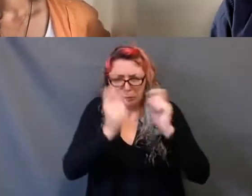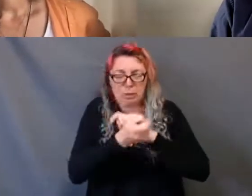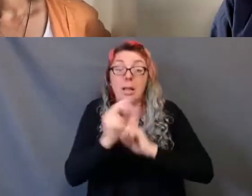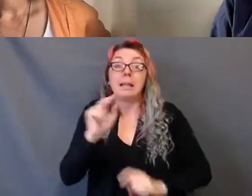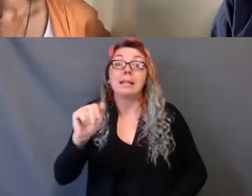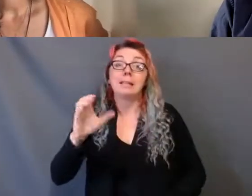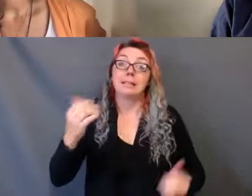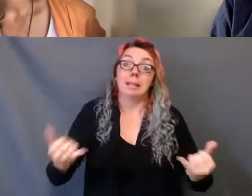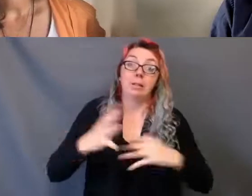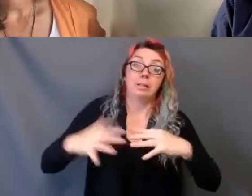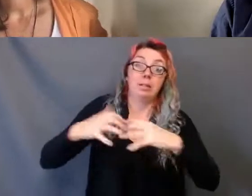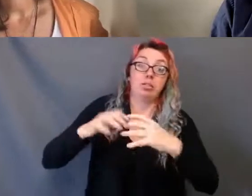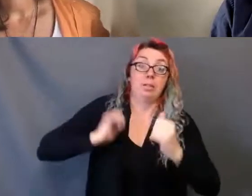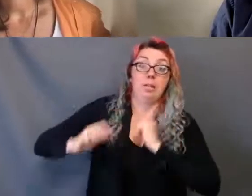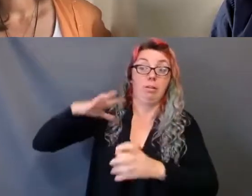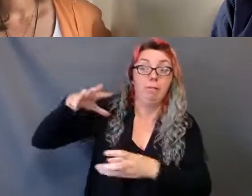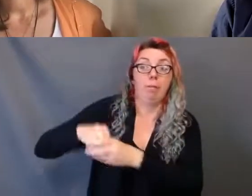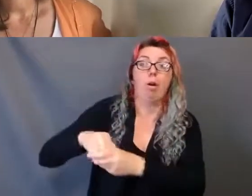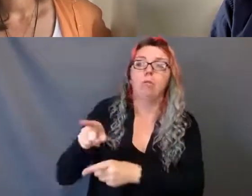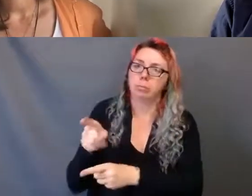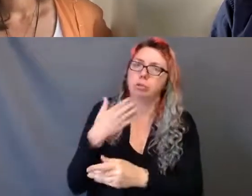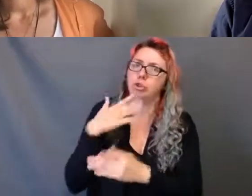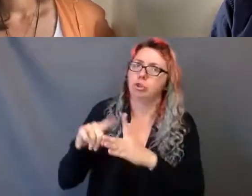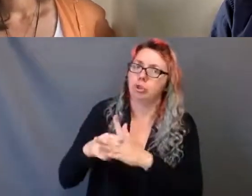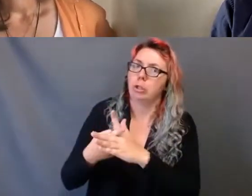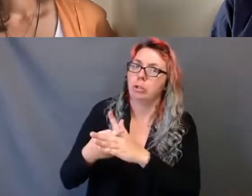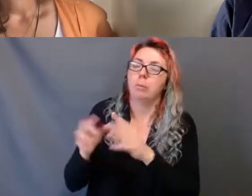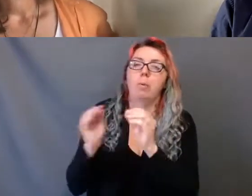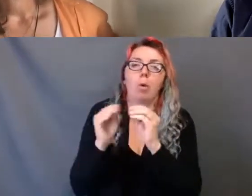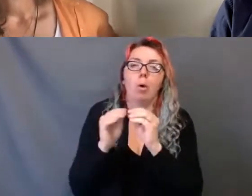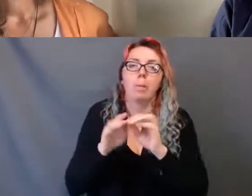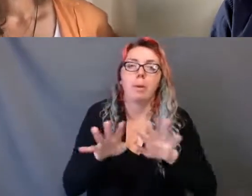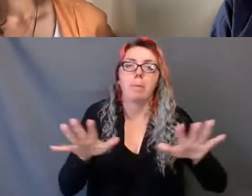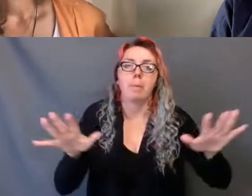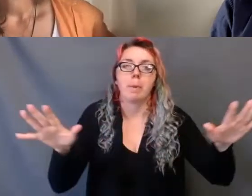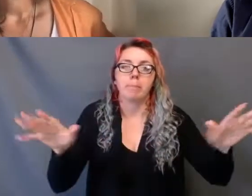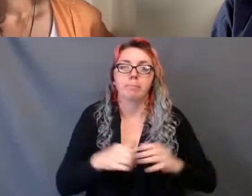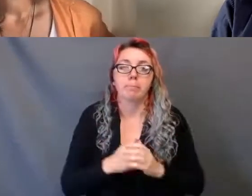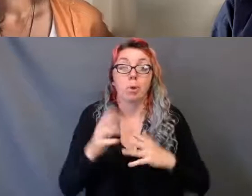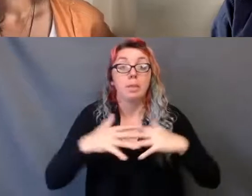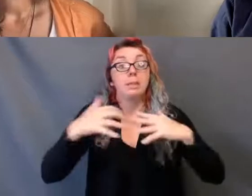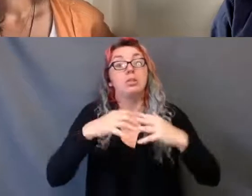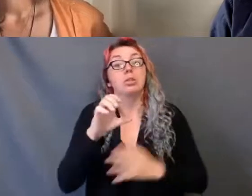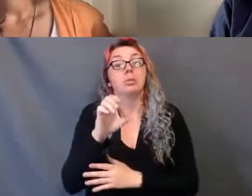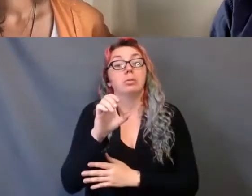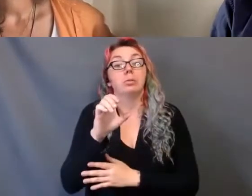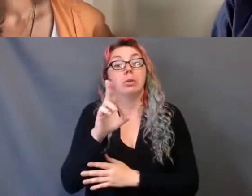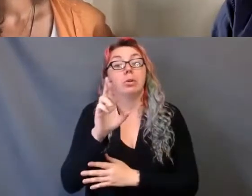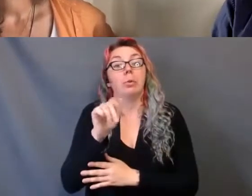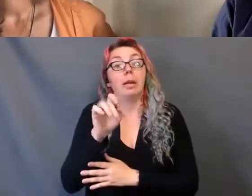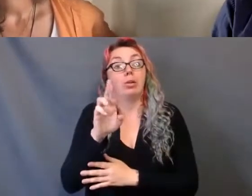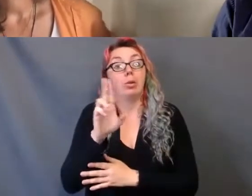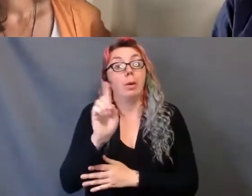As are other initiatives in other institutions, such as the appointment of the Indigenous curator at the National Gallery. And some of the